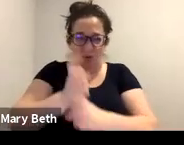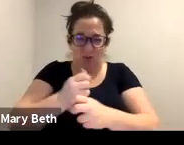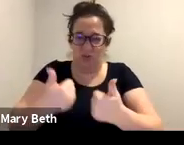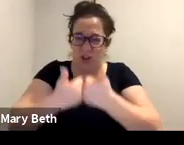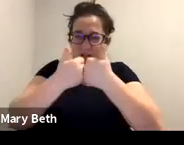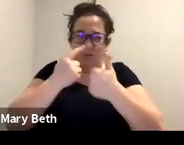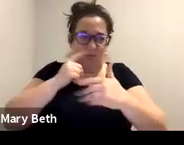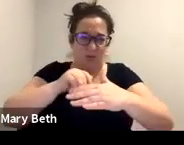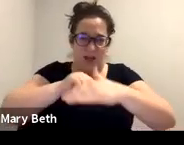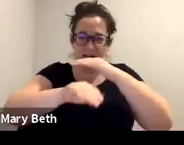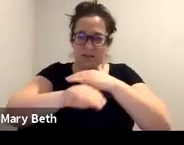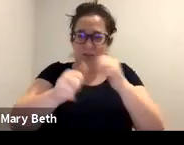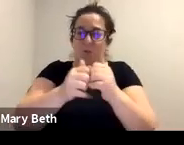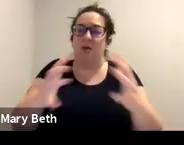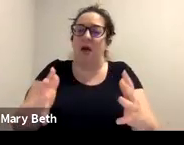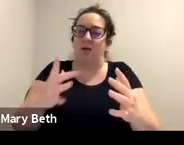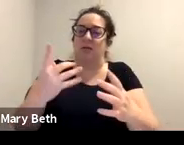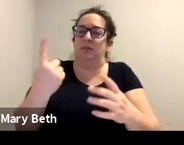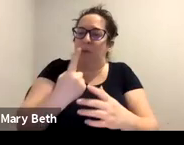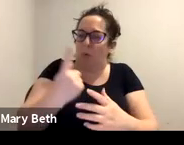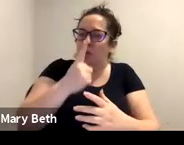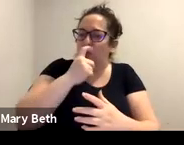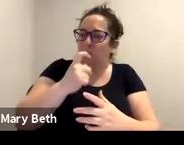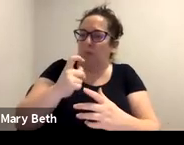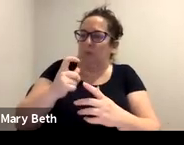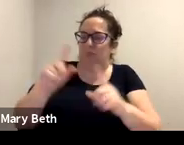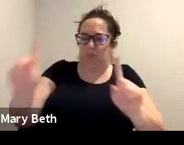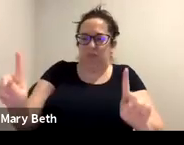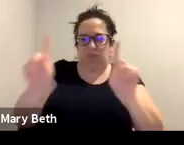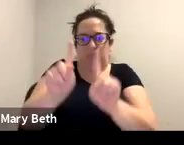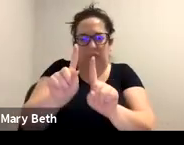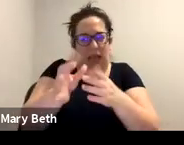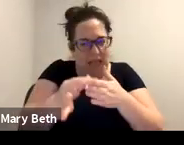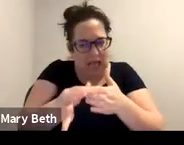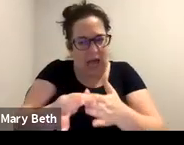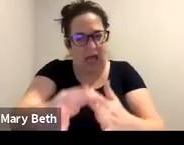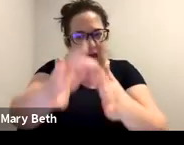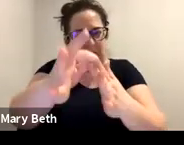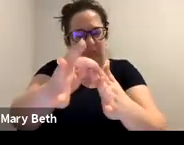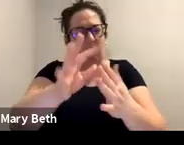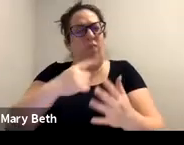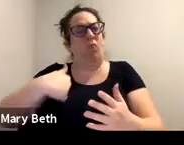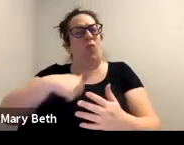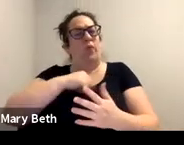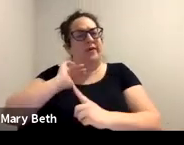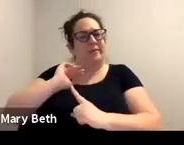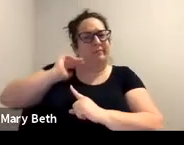come in with being the survivor's eyes, um, in the system. And then of course